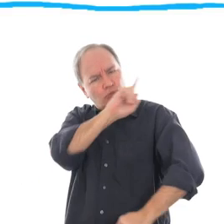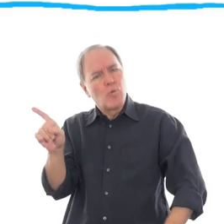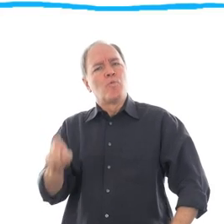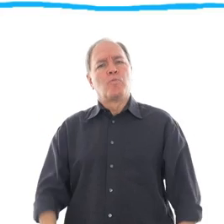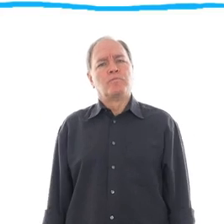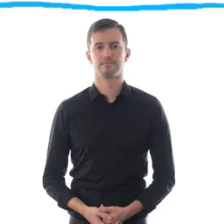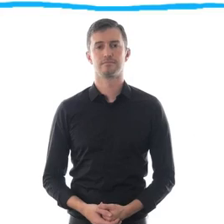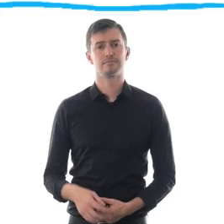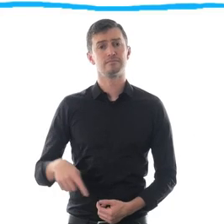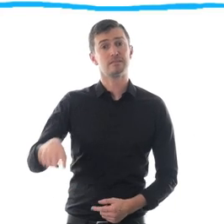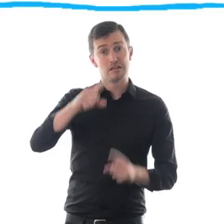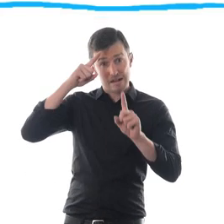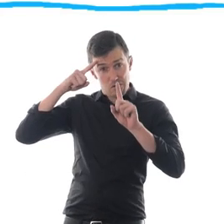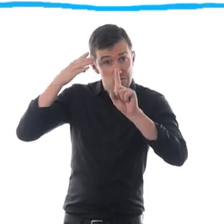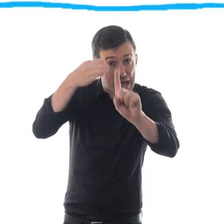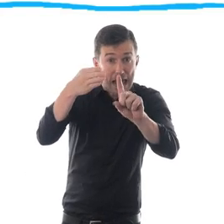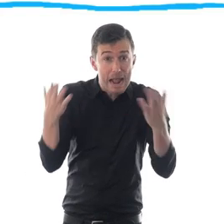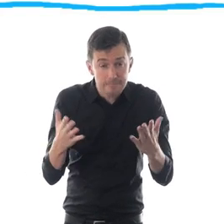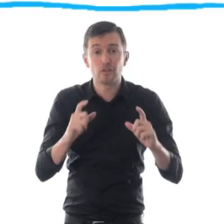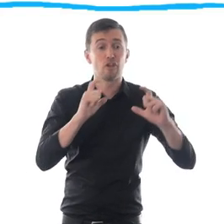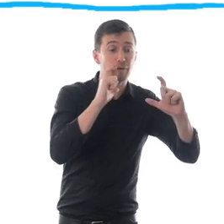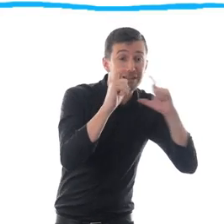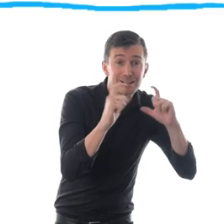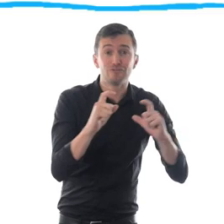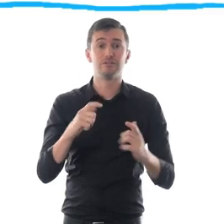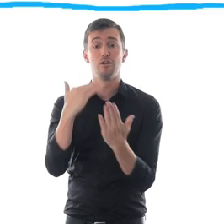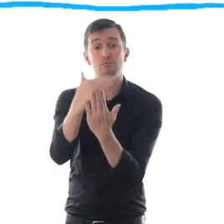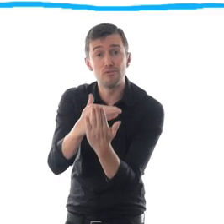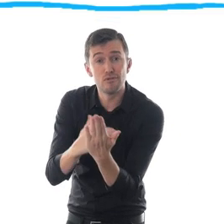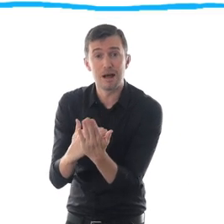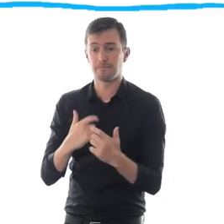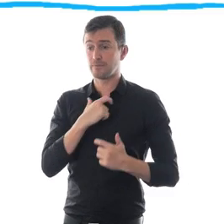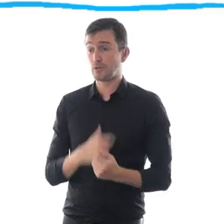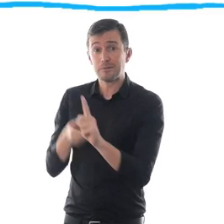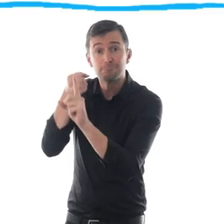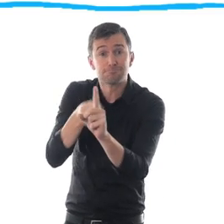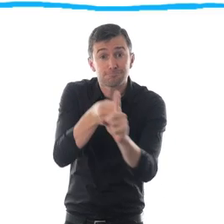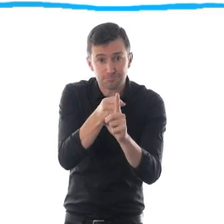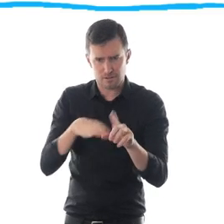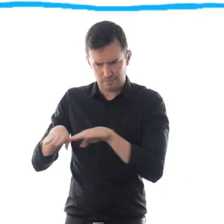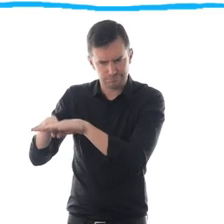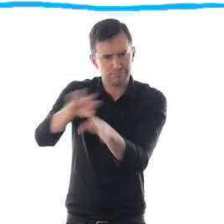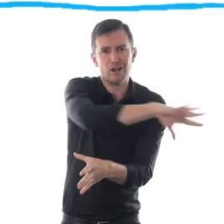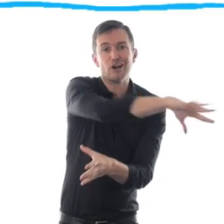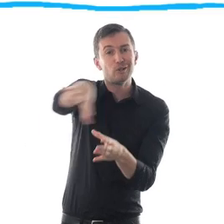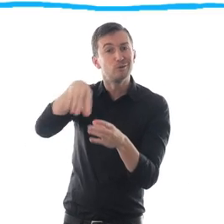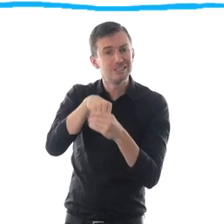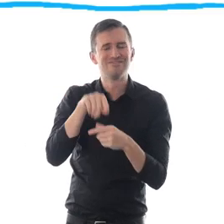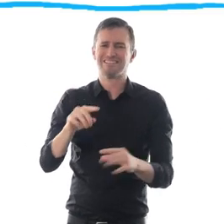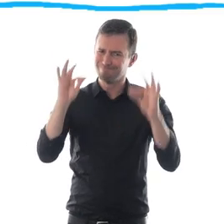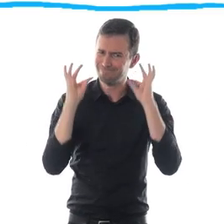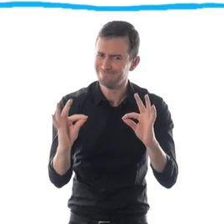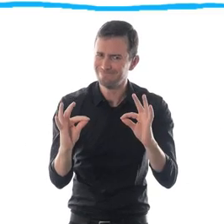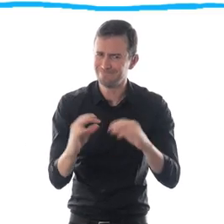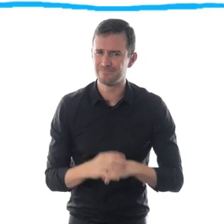Making all of our communication, development, and humanitarian programs inclusive is simply the right thing to do. It's about creating a